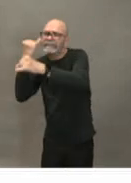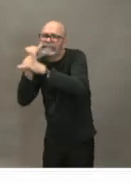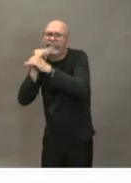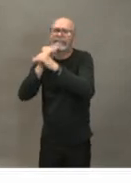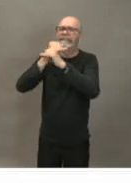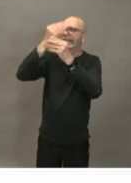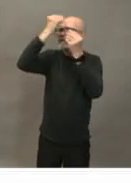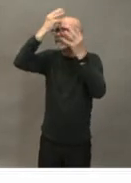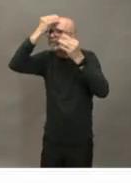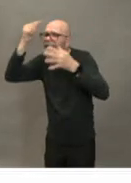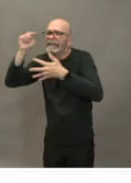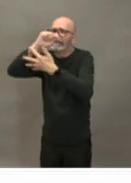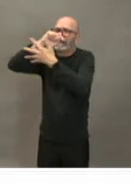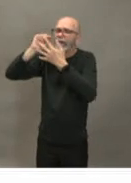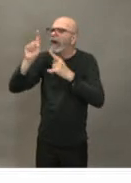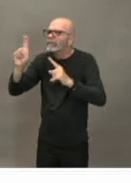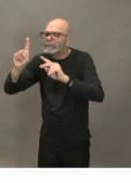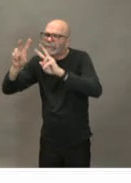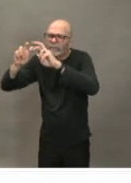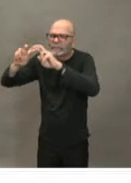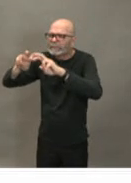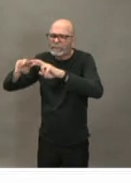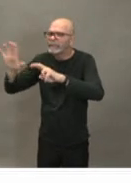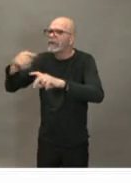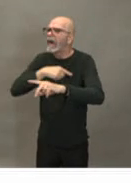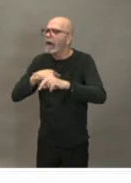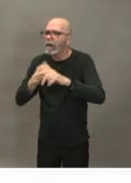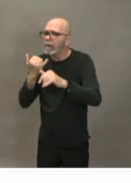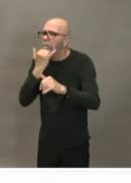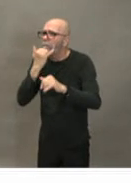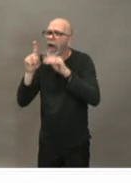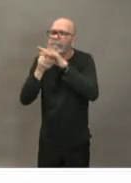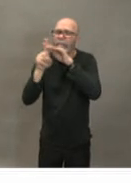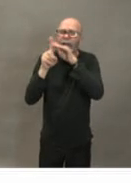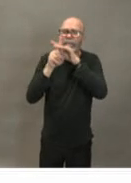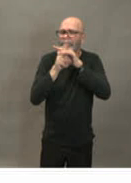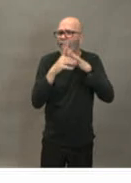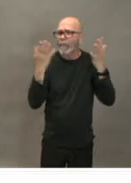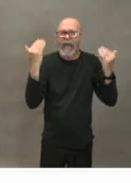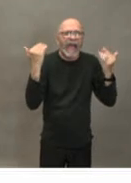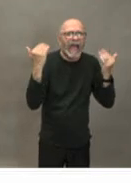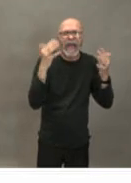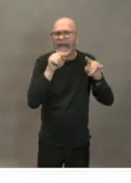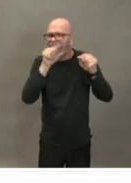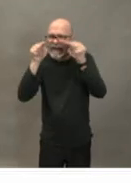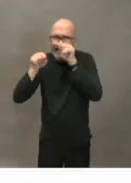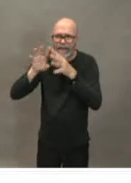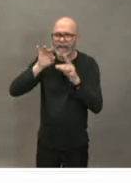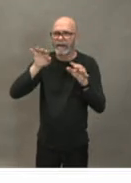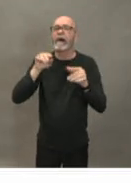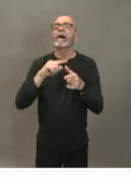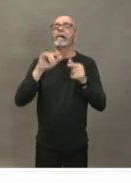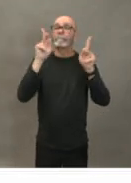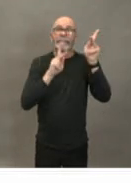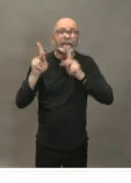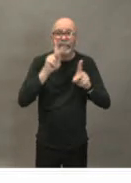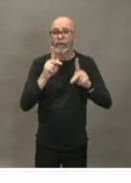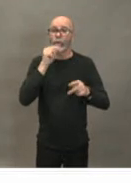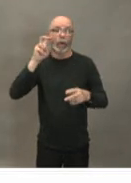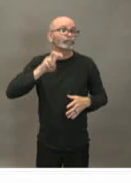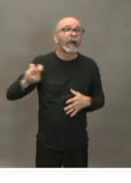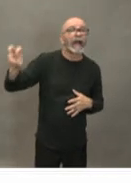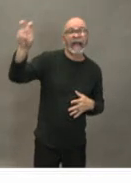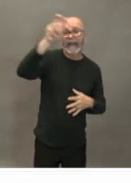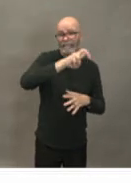understanding what was happening in China and how we respond to people traveling to and from China. We have now